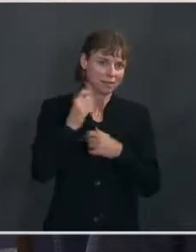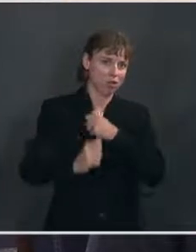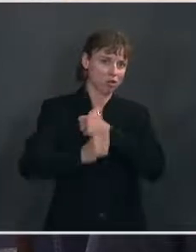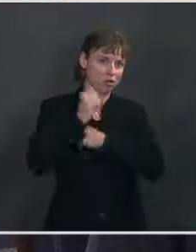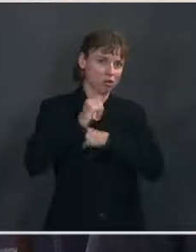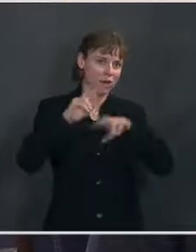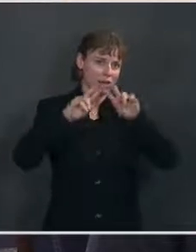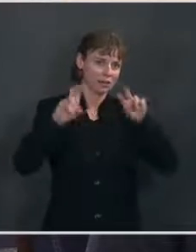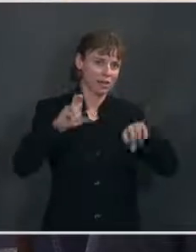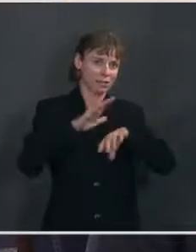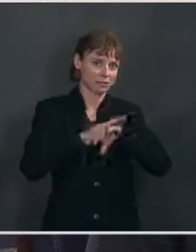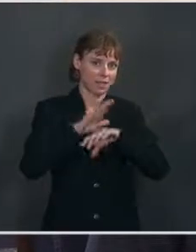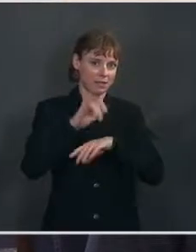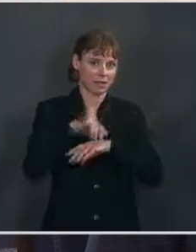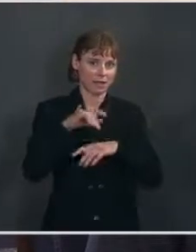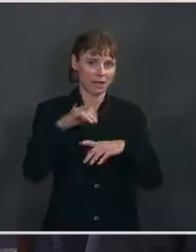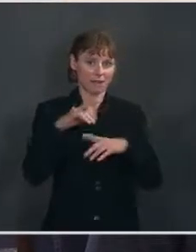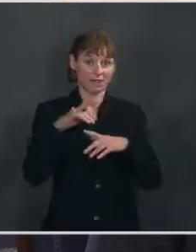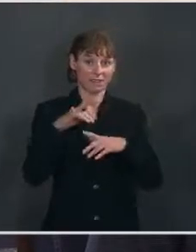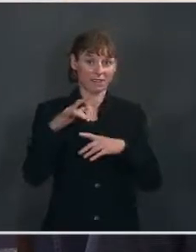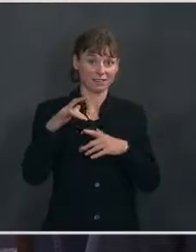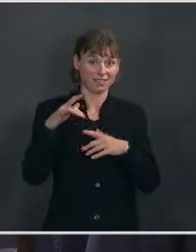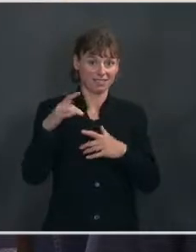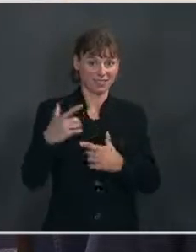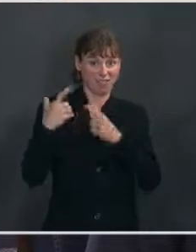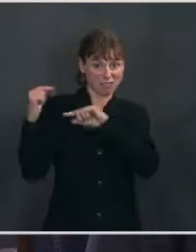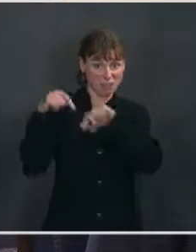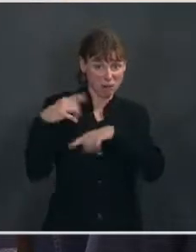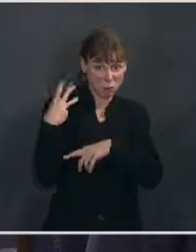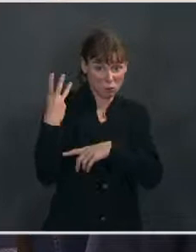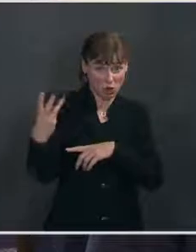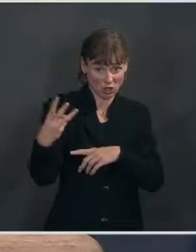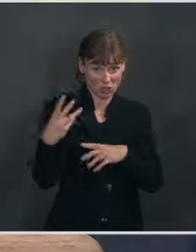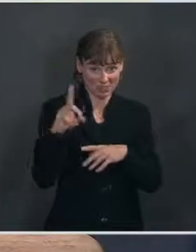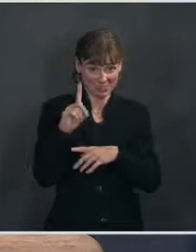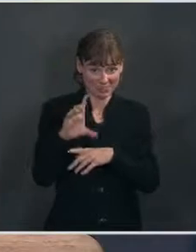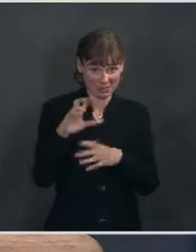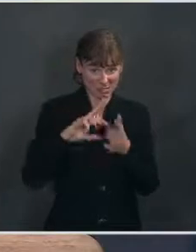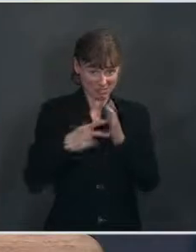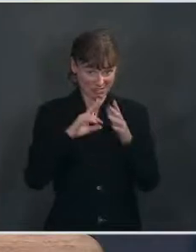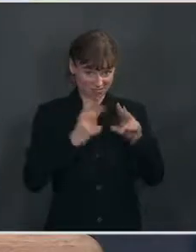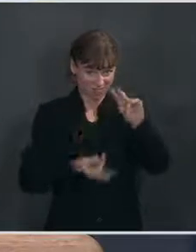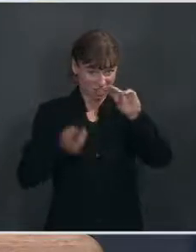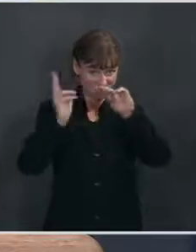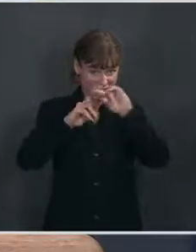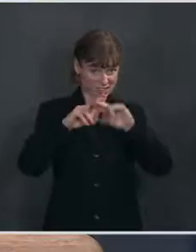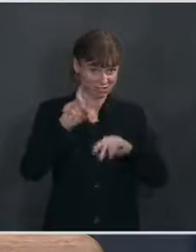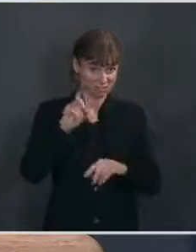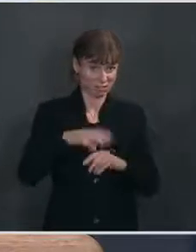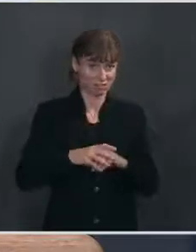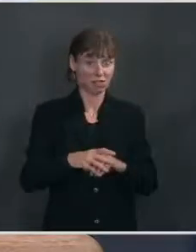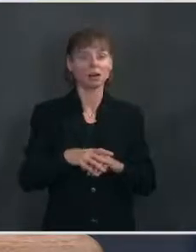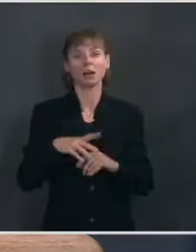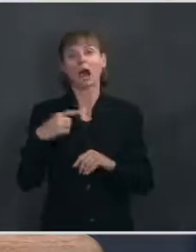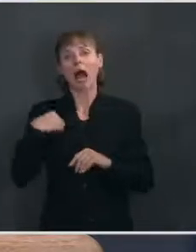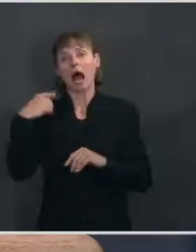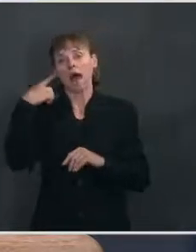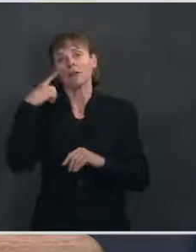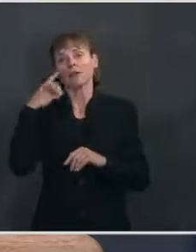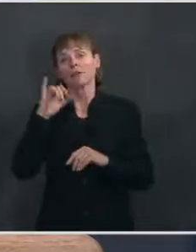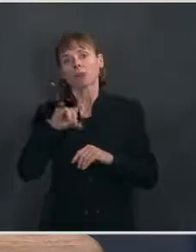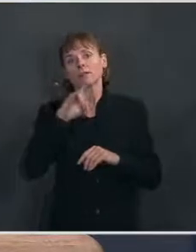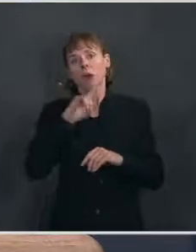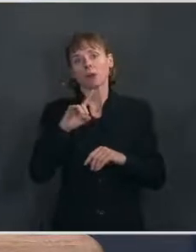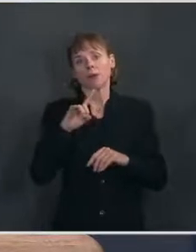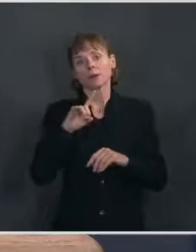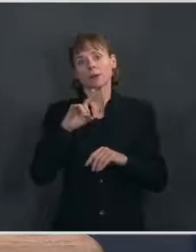groups like this coming to Washington? Is the threat seen as increasing? Ms. Well, I think the fact that there was a tasking done